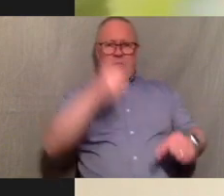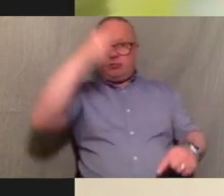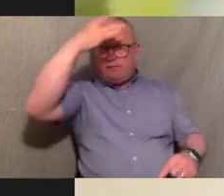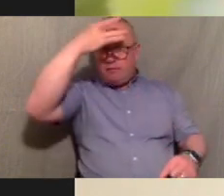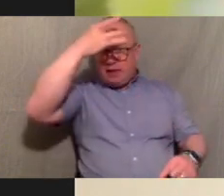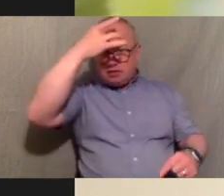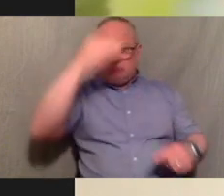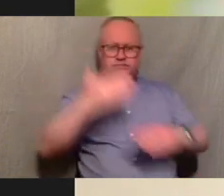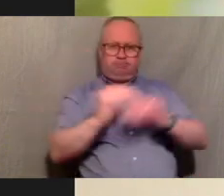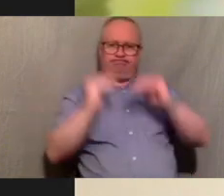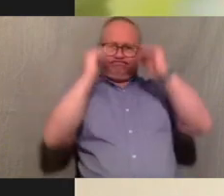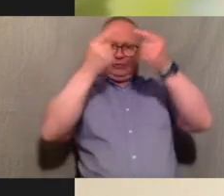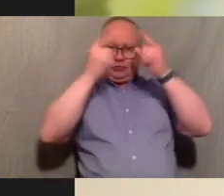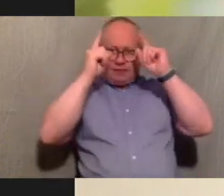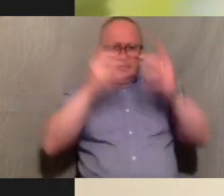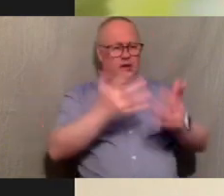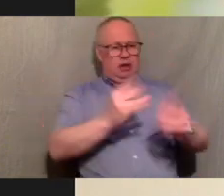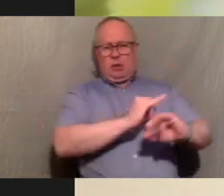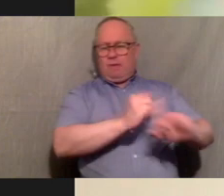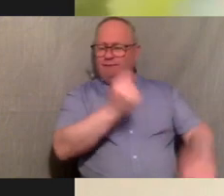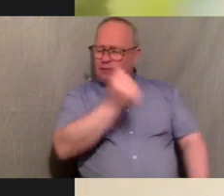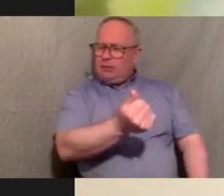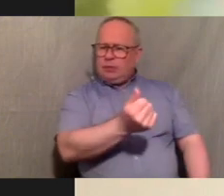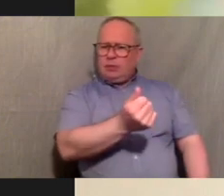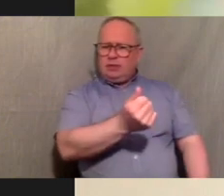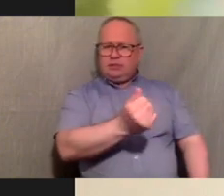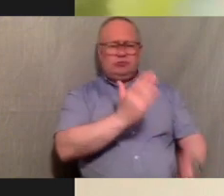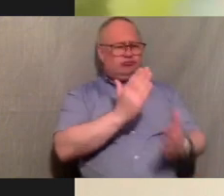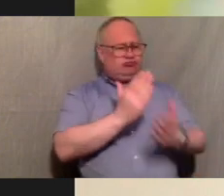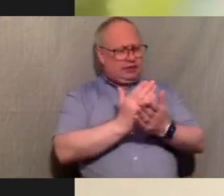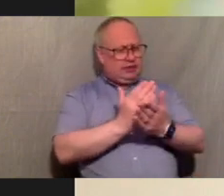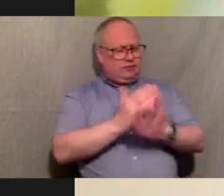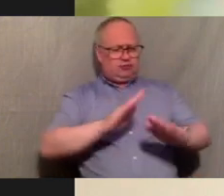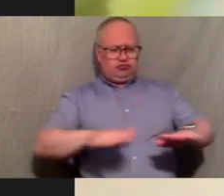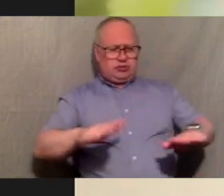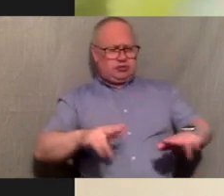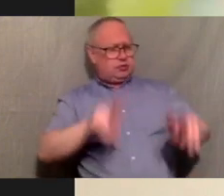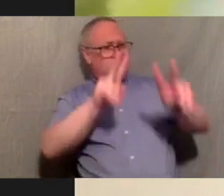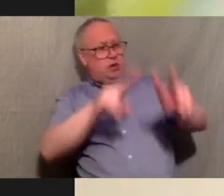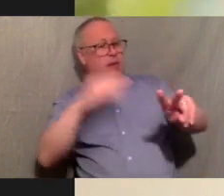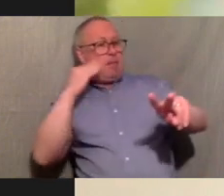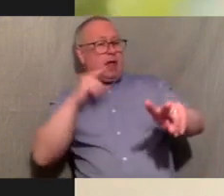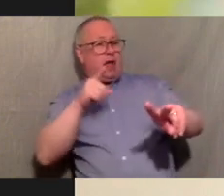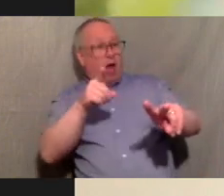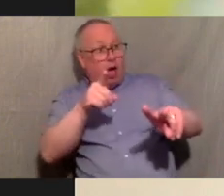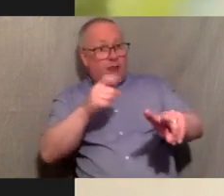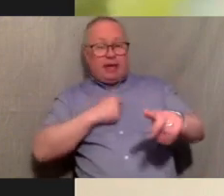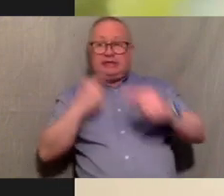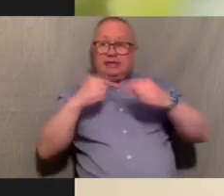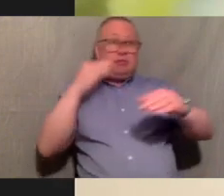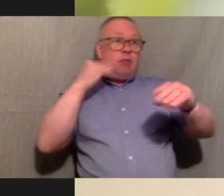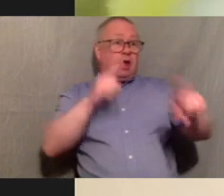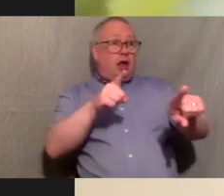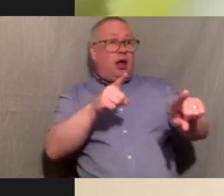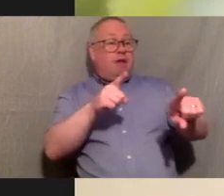it'd be quite important for like kids to be able to see like black faces in the education system because it would kind of motivate them and they would also feel like they're being